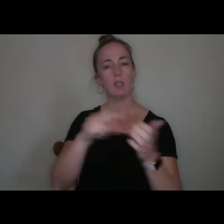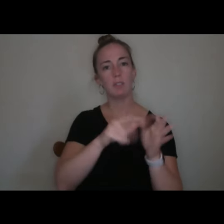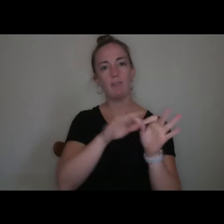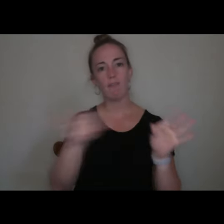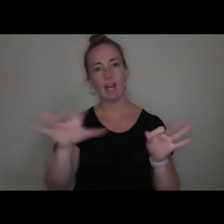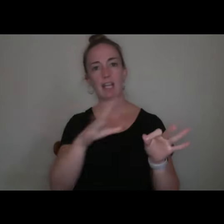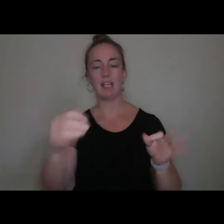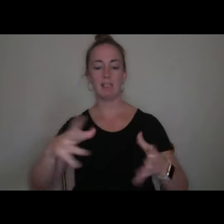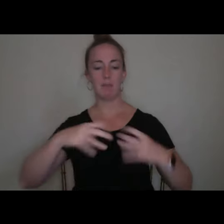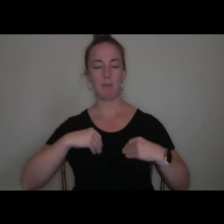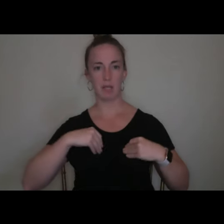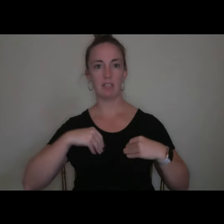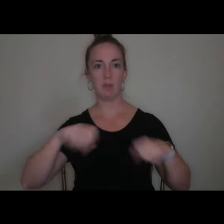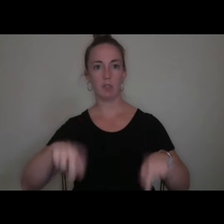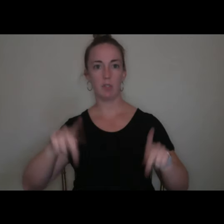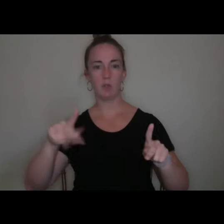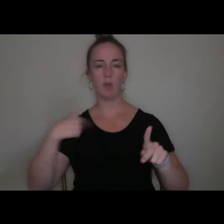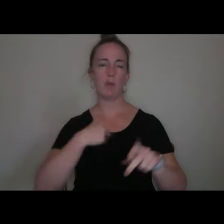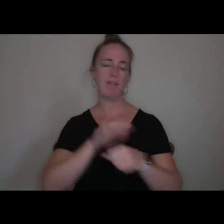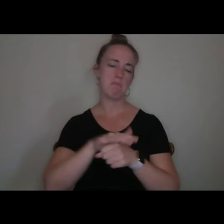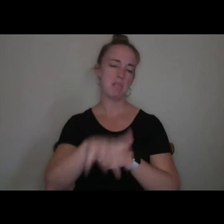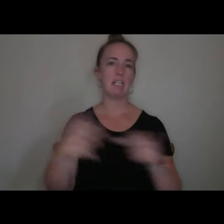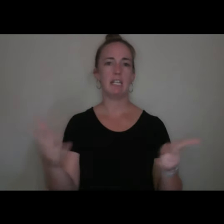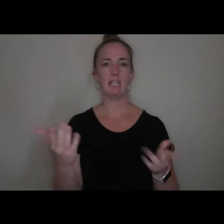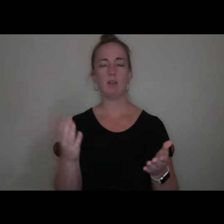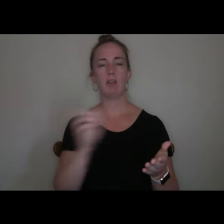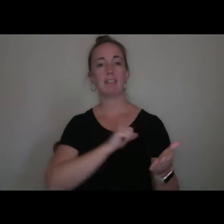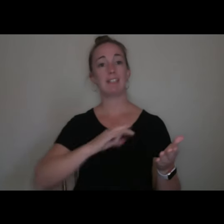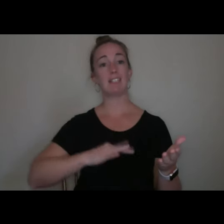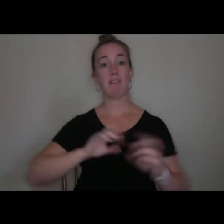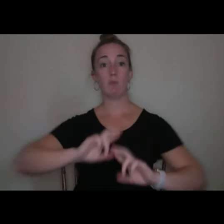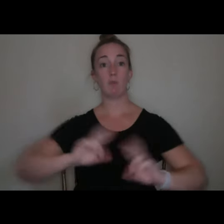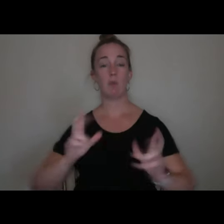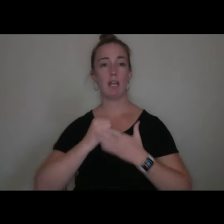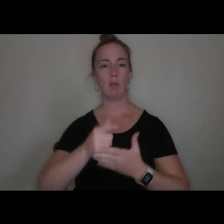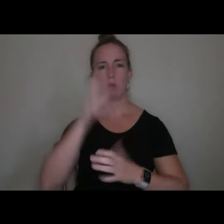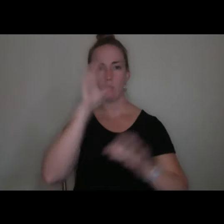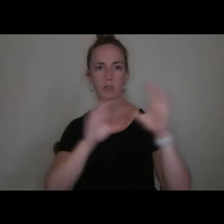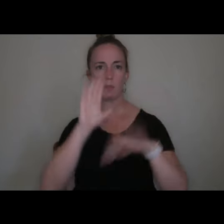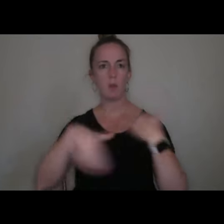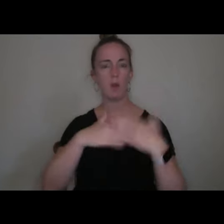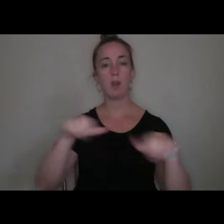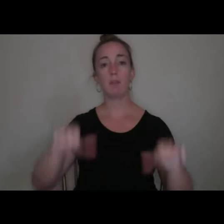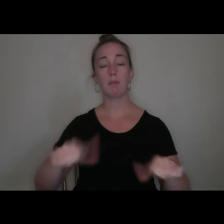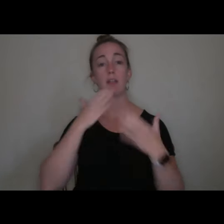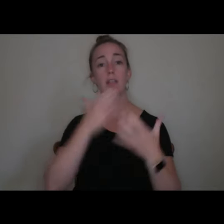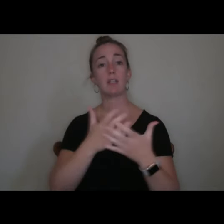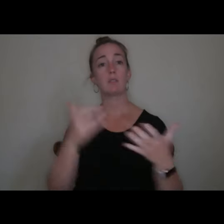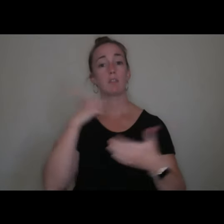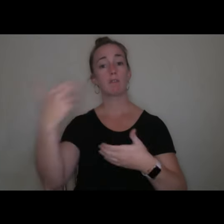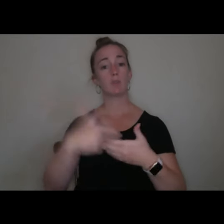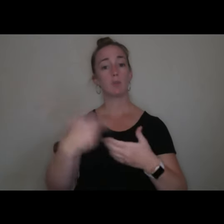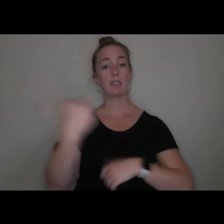They're plentiful at center and our staff stands ready to help you explore these possibilities. Thank you so much for joining us today.